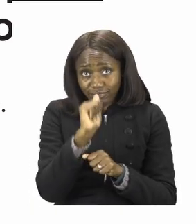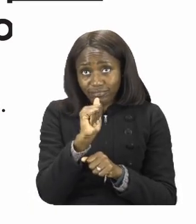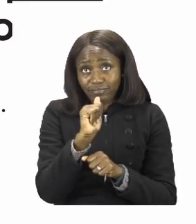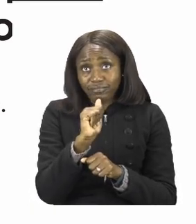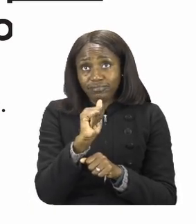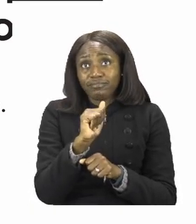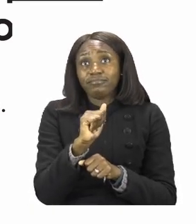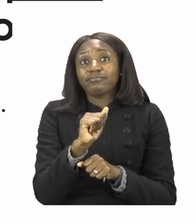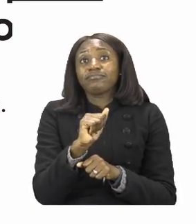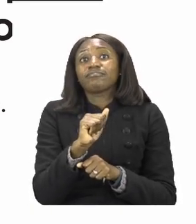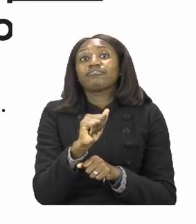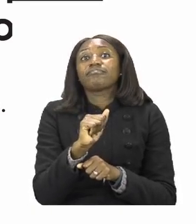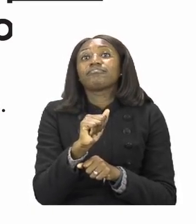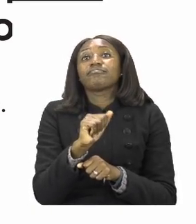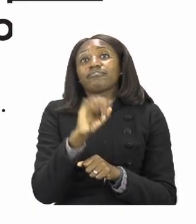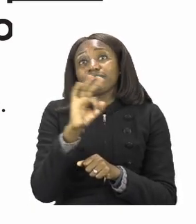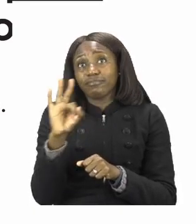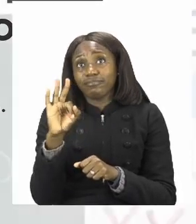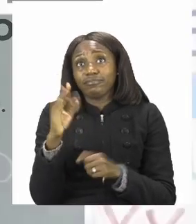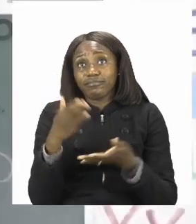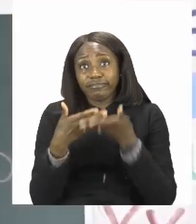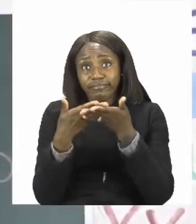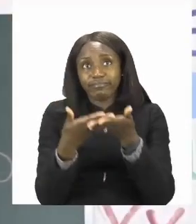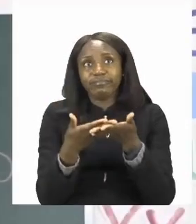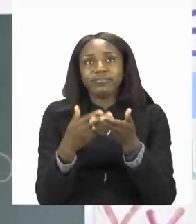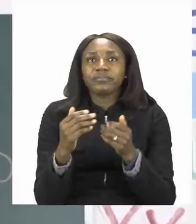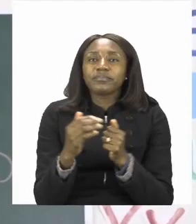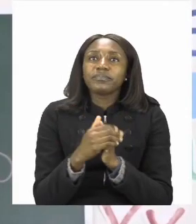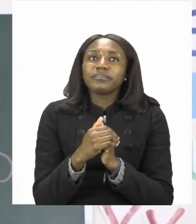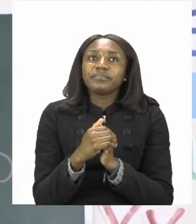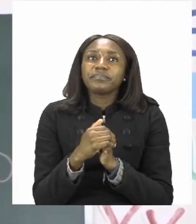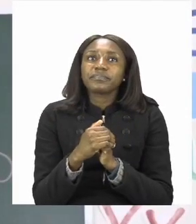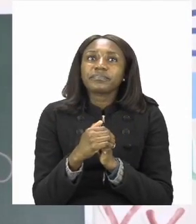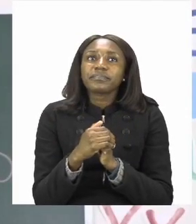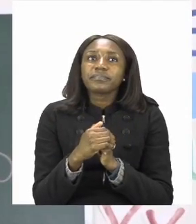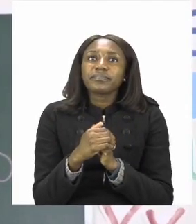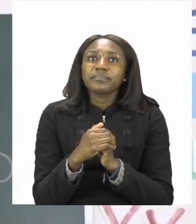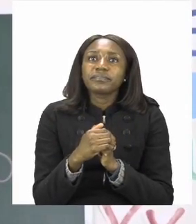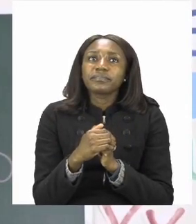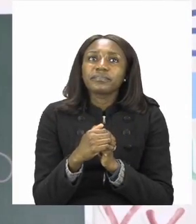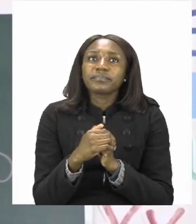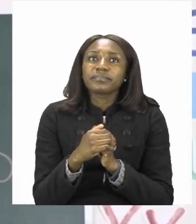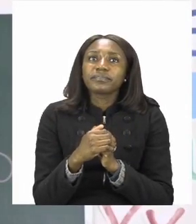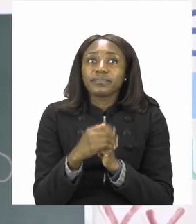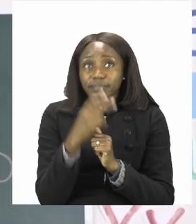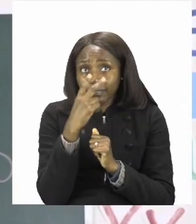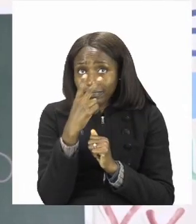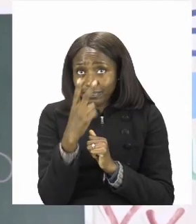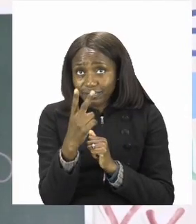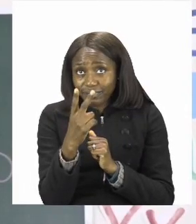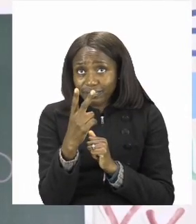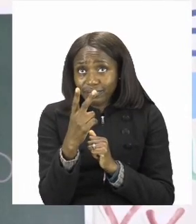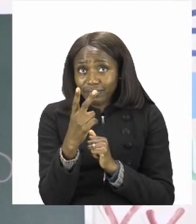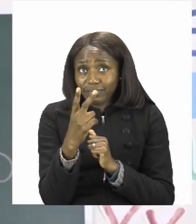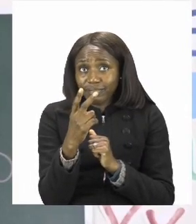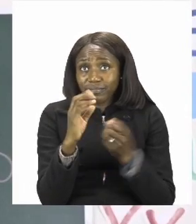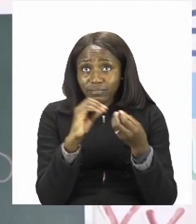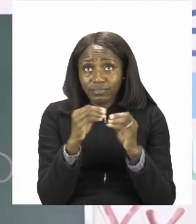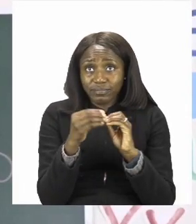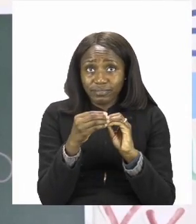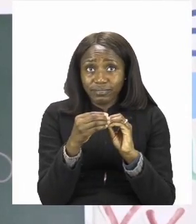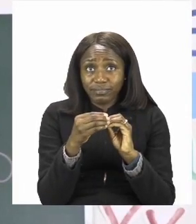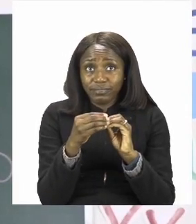the next one F together. Now if we are going to take a look at these decade numbers,